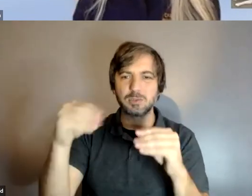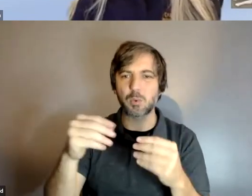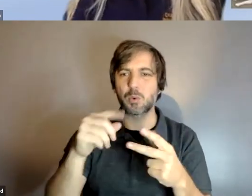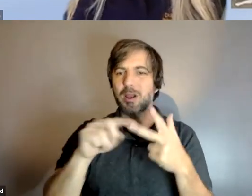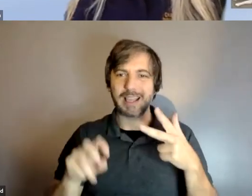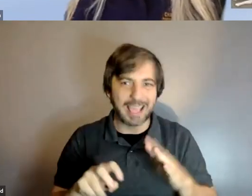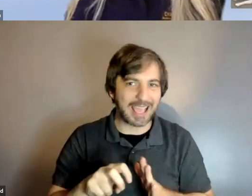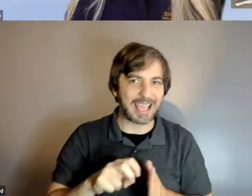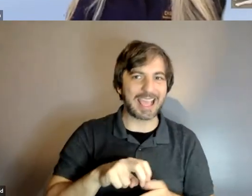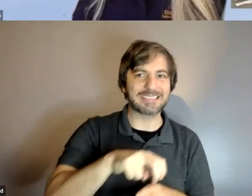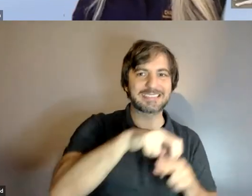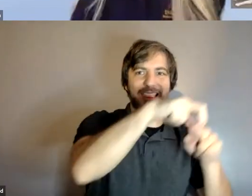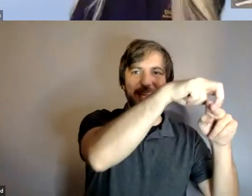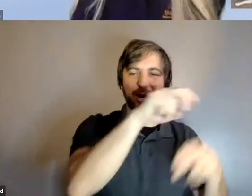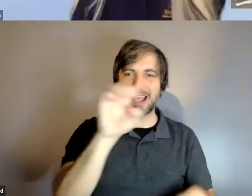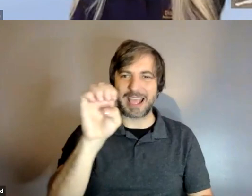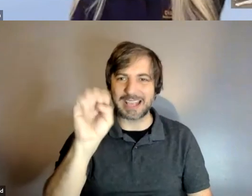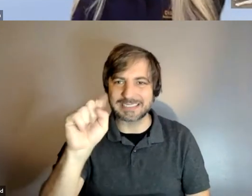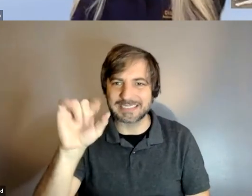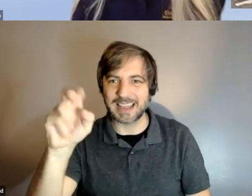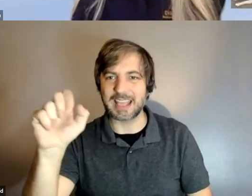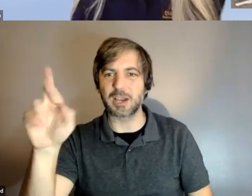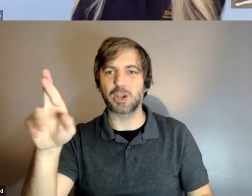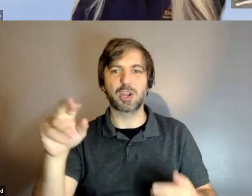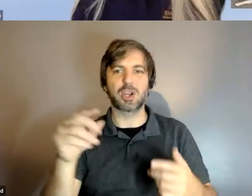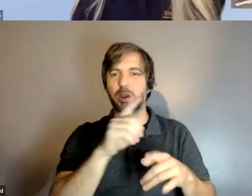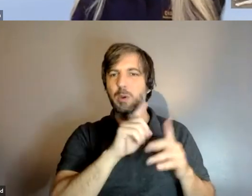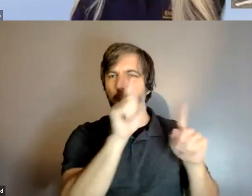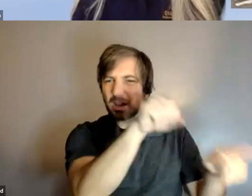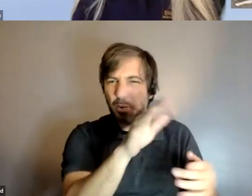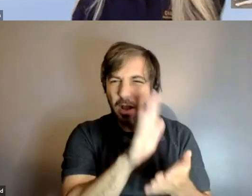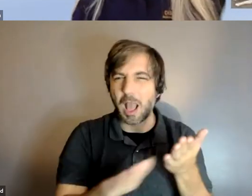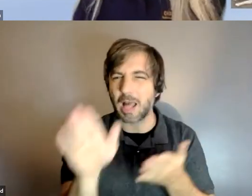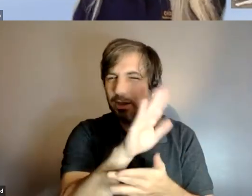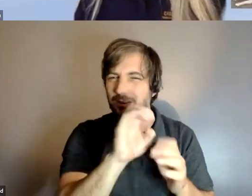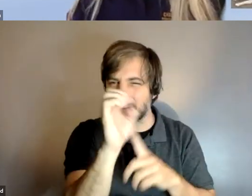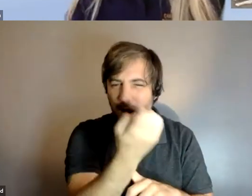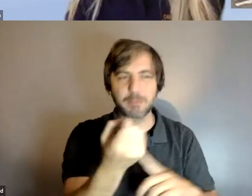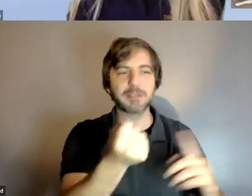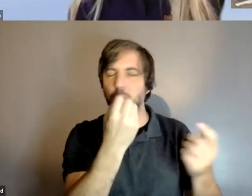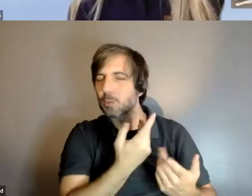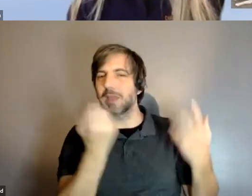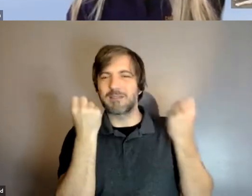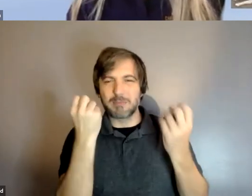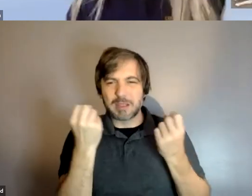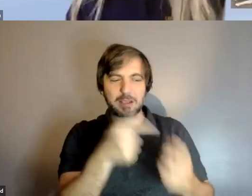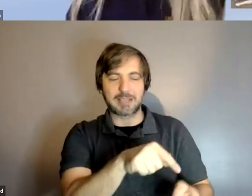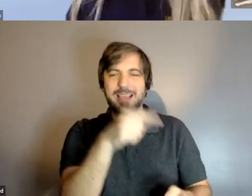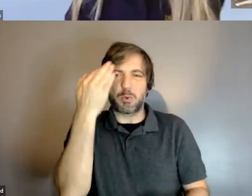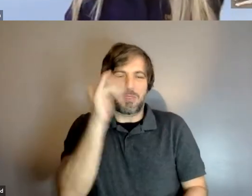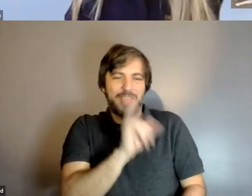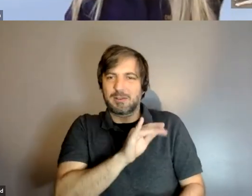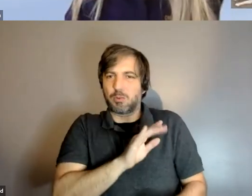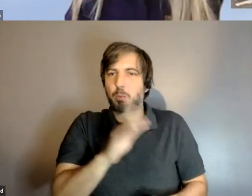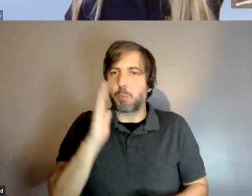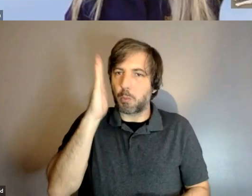because that simulates the work environment that you could expect and that's where i've learned to do a lot of back training we went to like just grocery